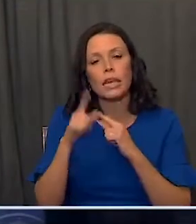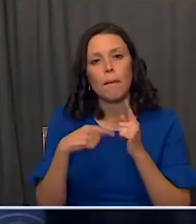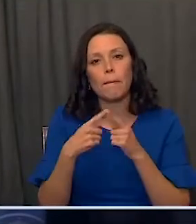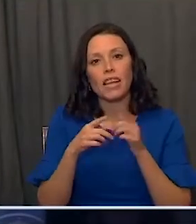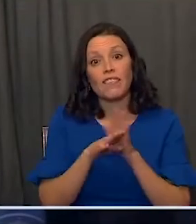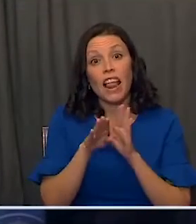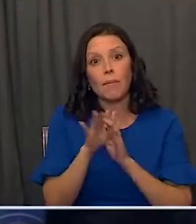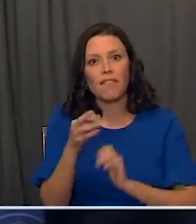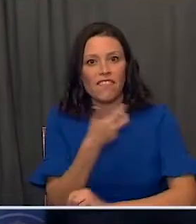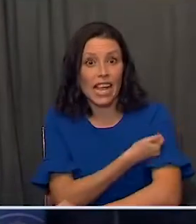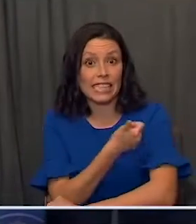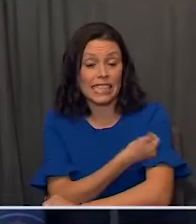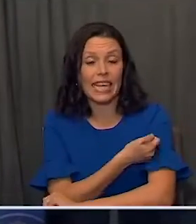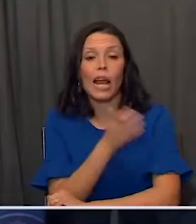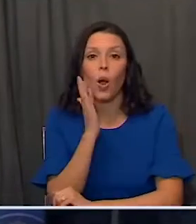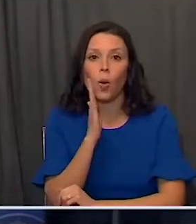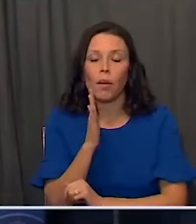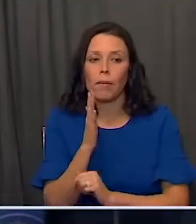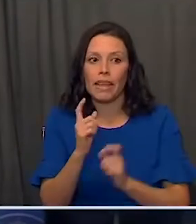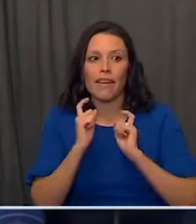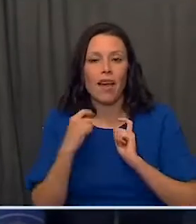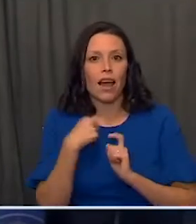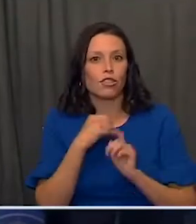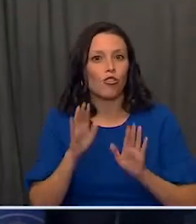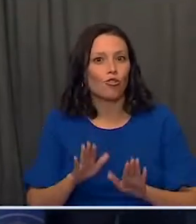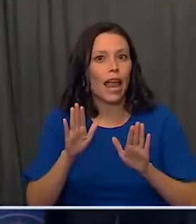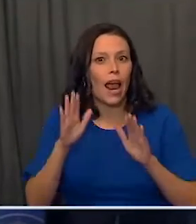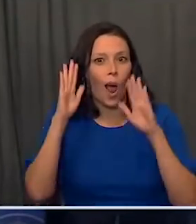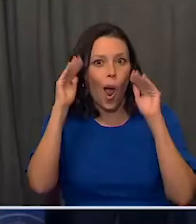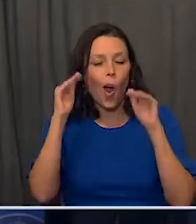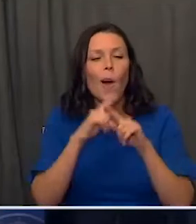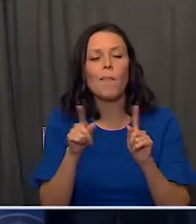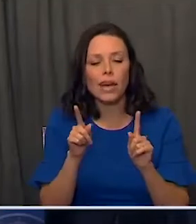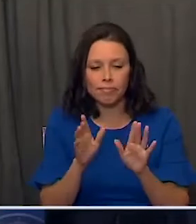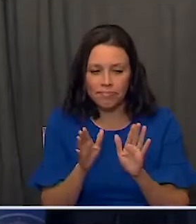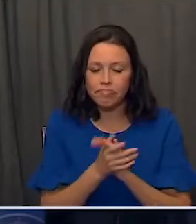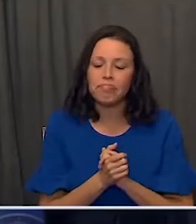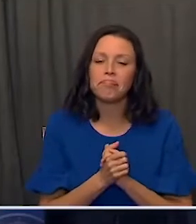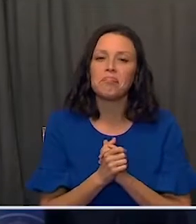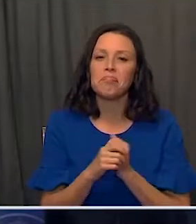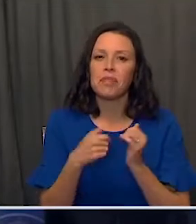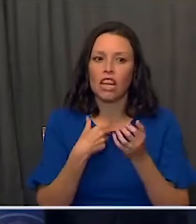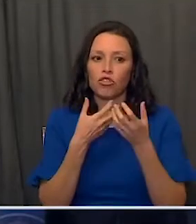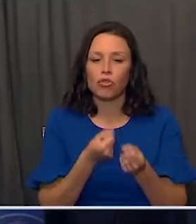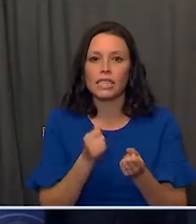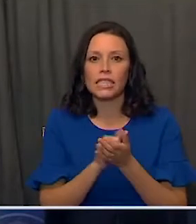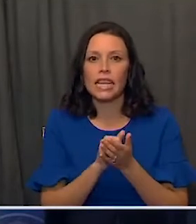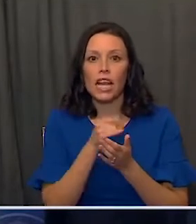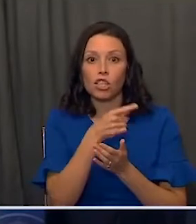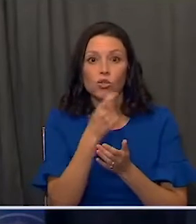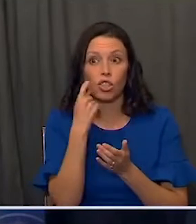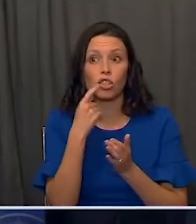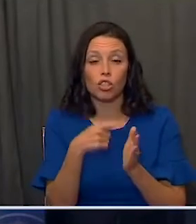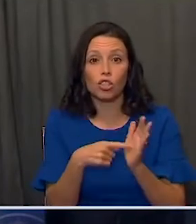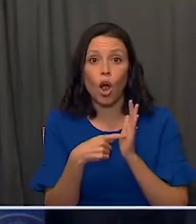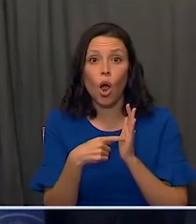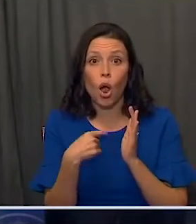development of the vaccine, which is giving such great hope. But I trust that the panels that you just saw us